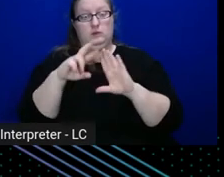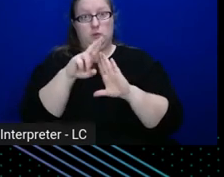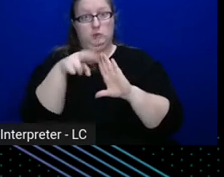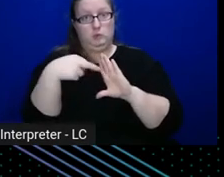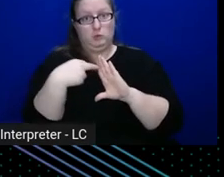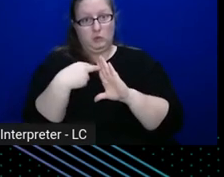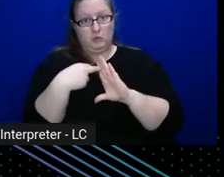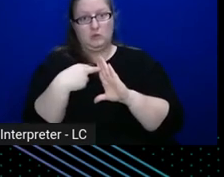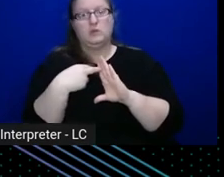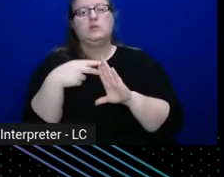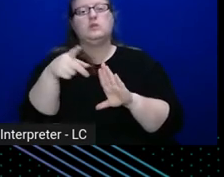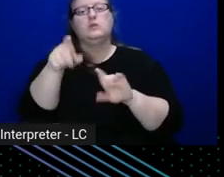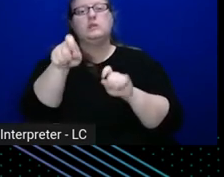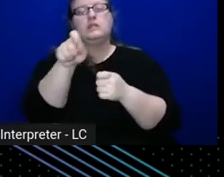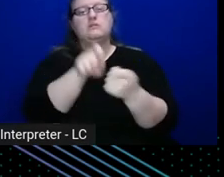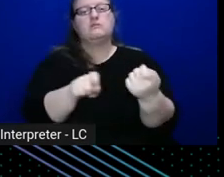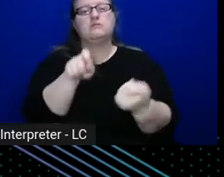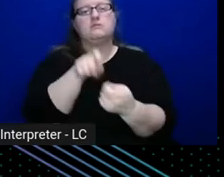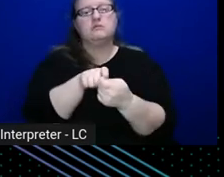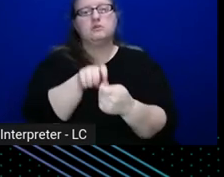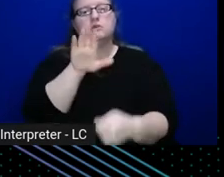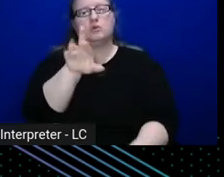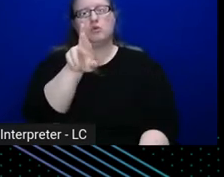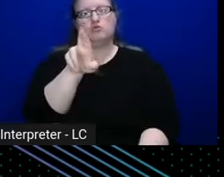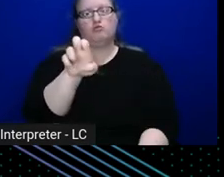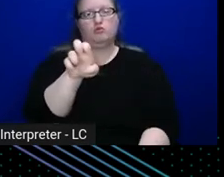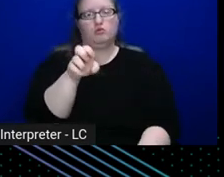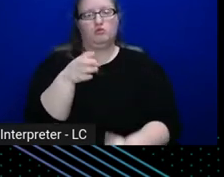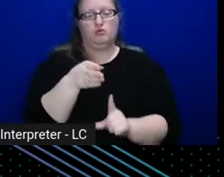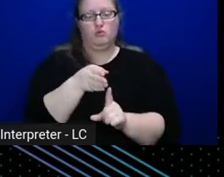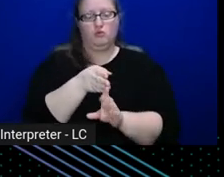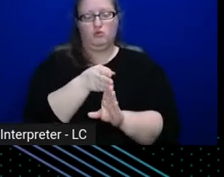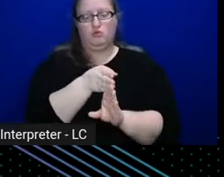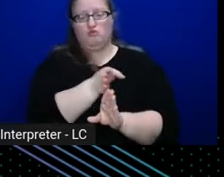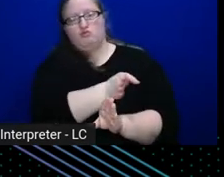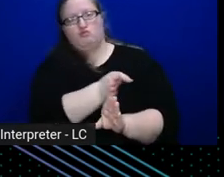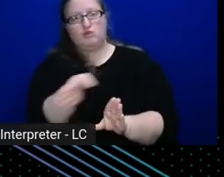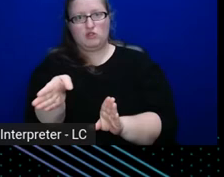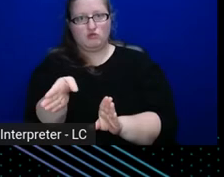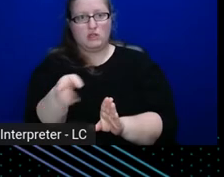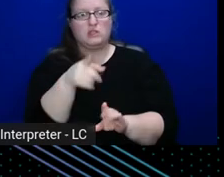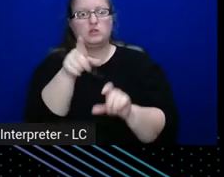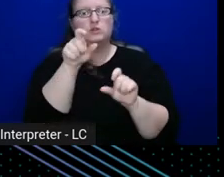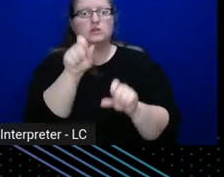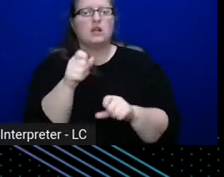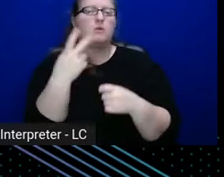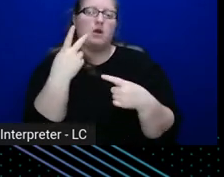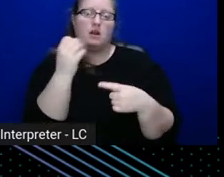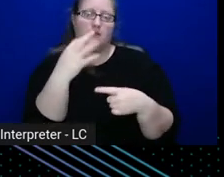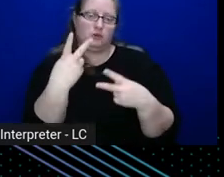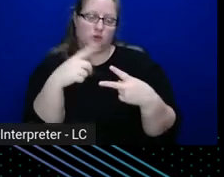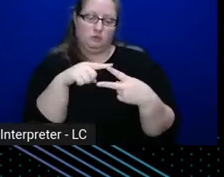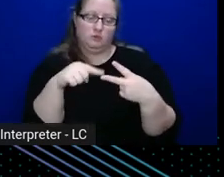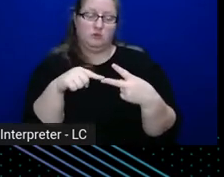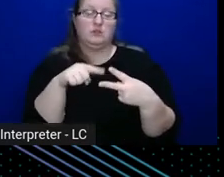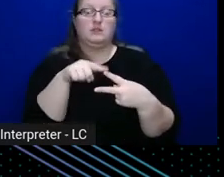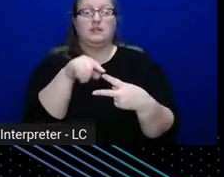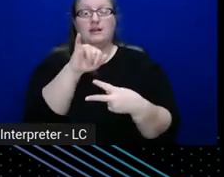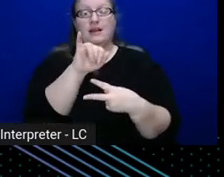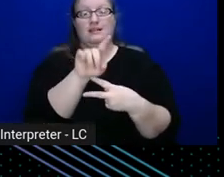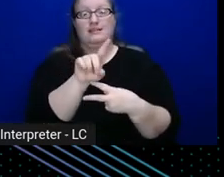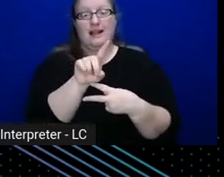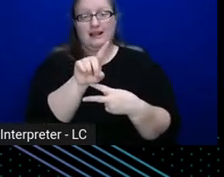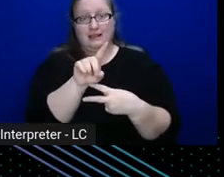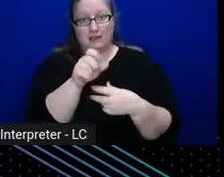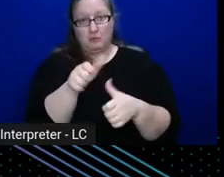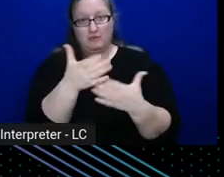specify your redirects, so, well, it's one of the two places where you specify the redirects, one is on the identity provider itself, the